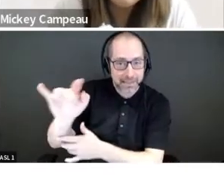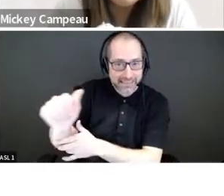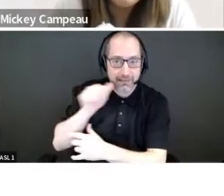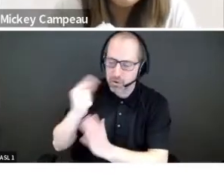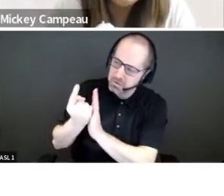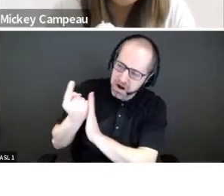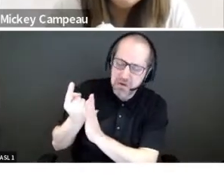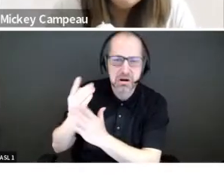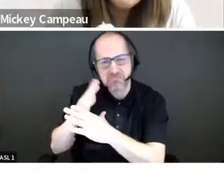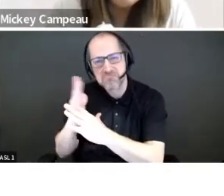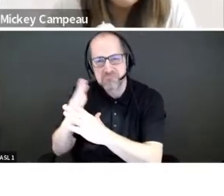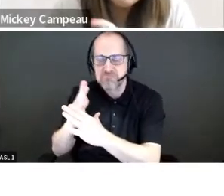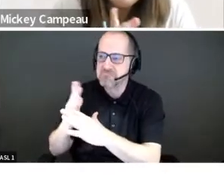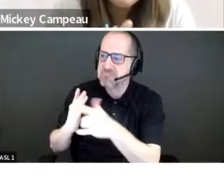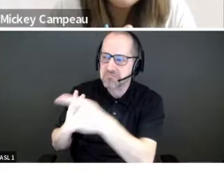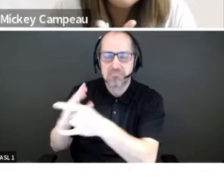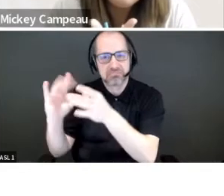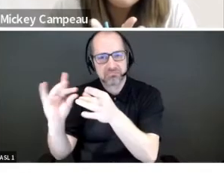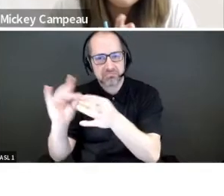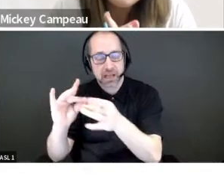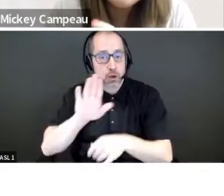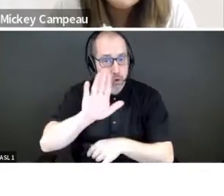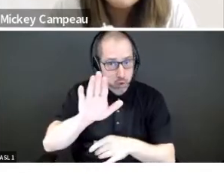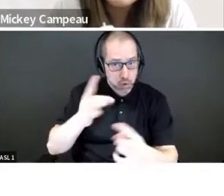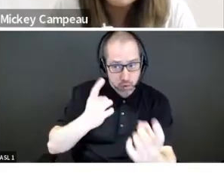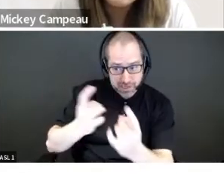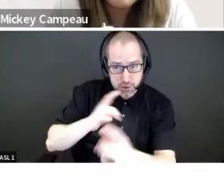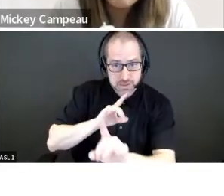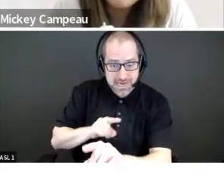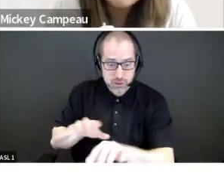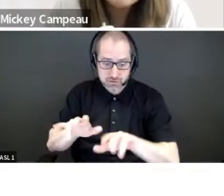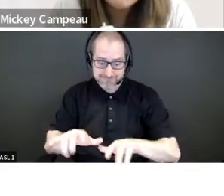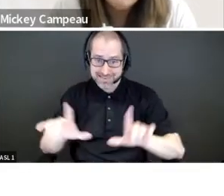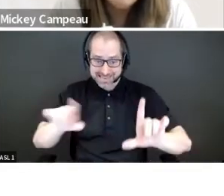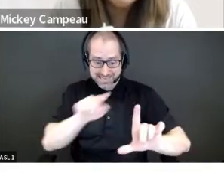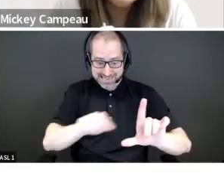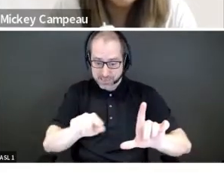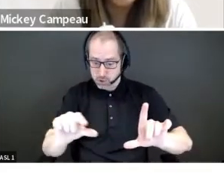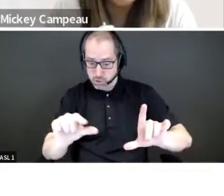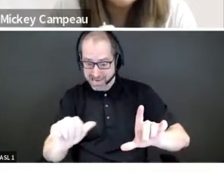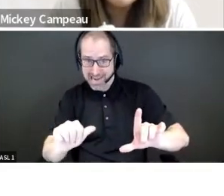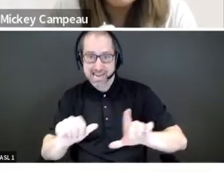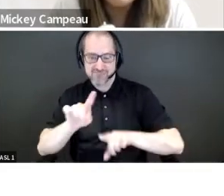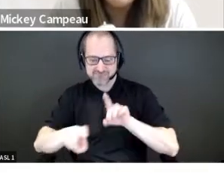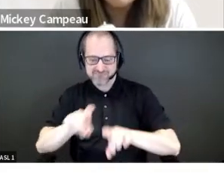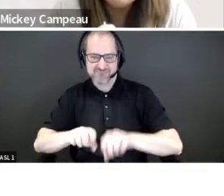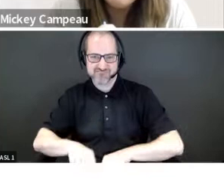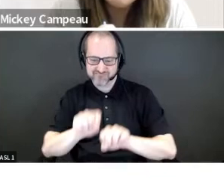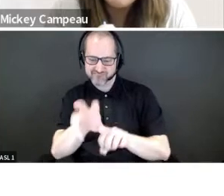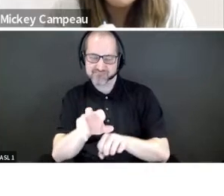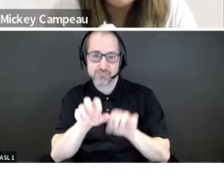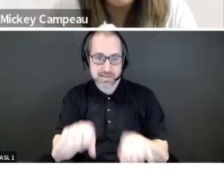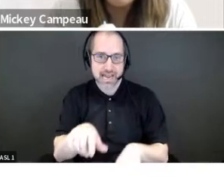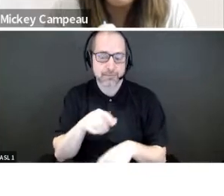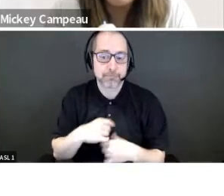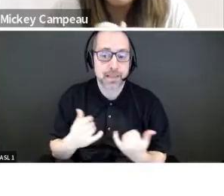And I welcome you to write your questions in the question and answer box. There is an option for you to do